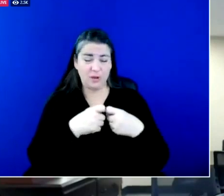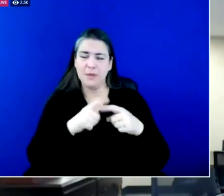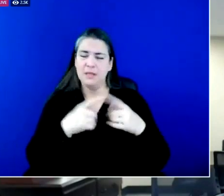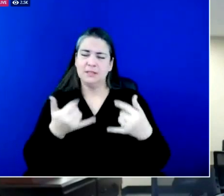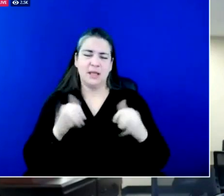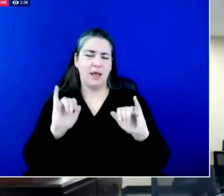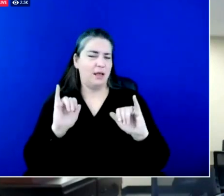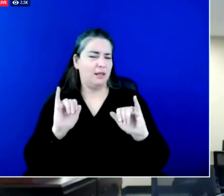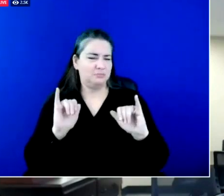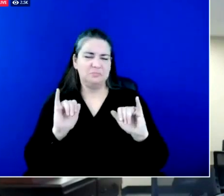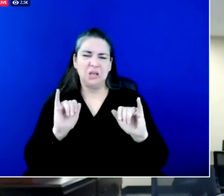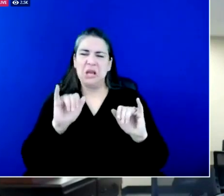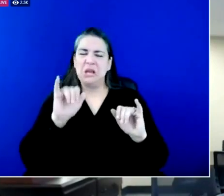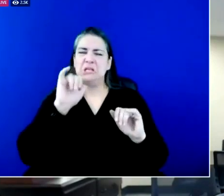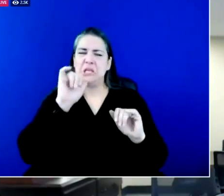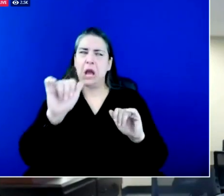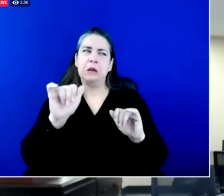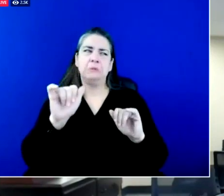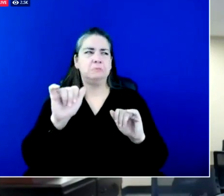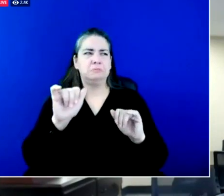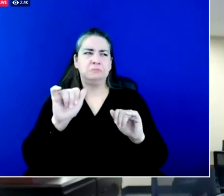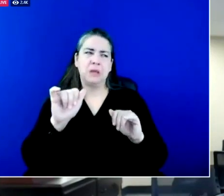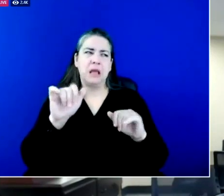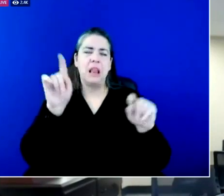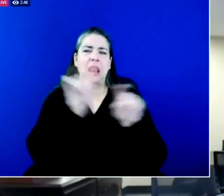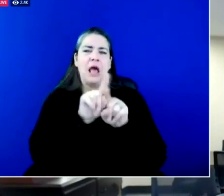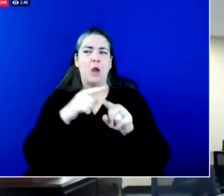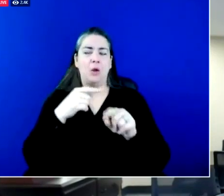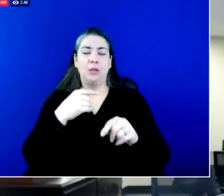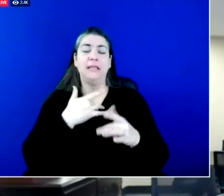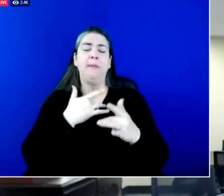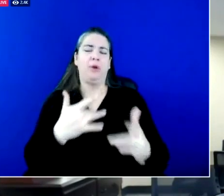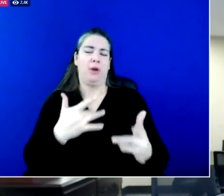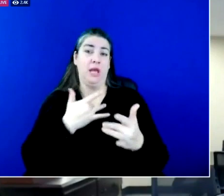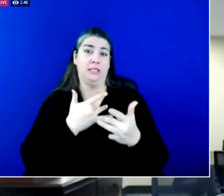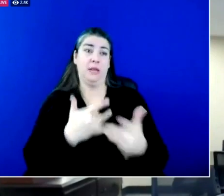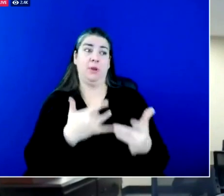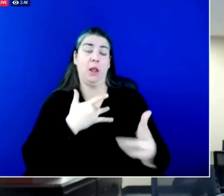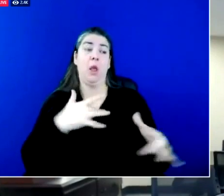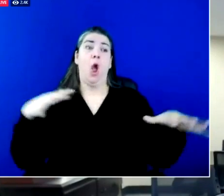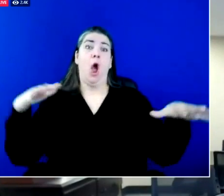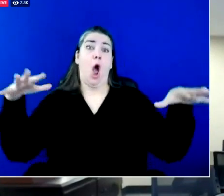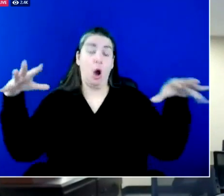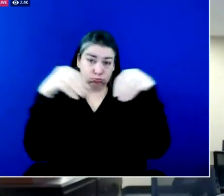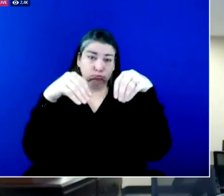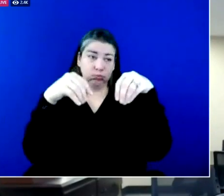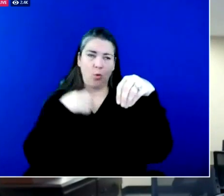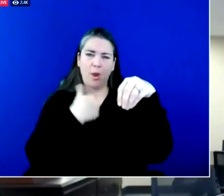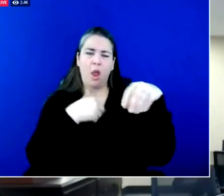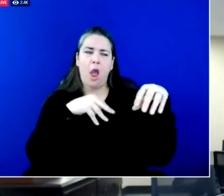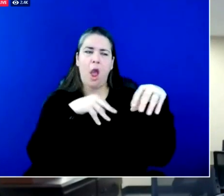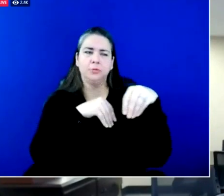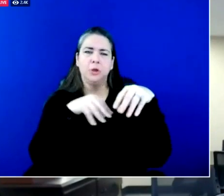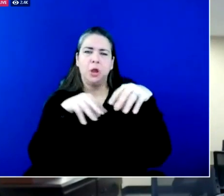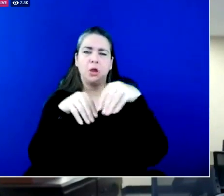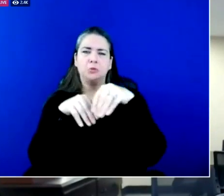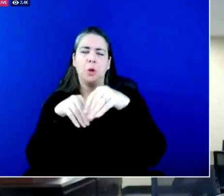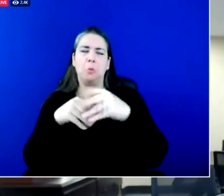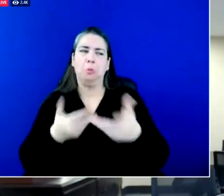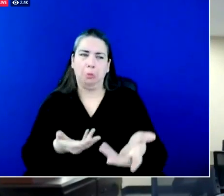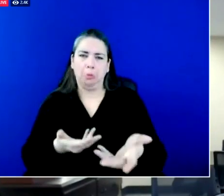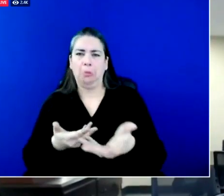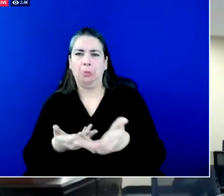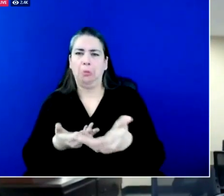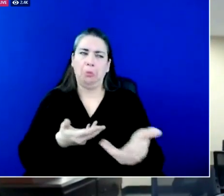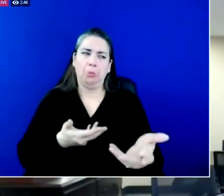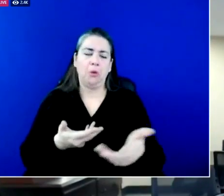smaller amount than we uh normally experience in large events so they're working very quickly um and again the message